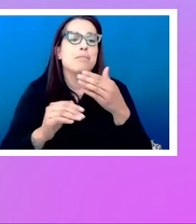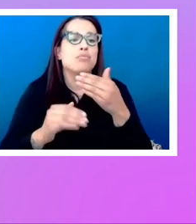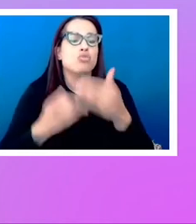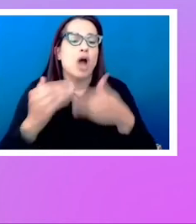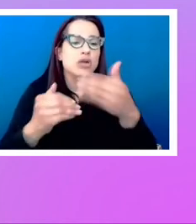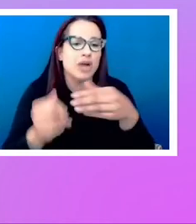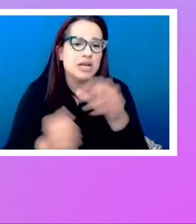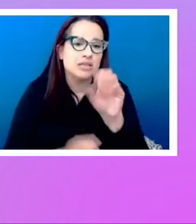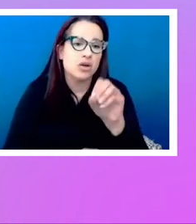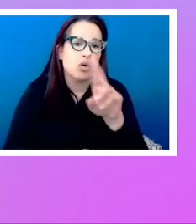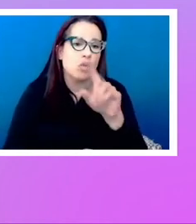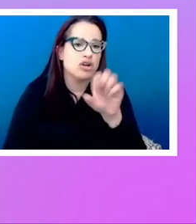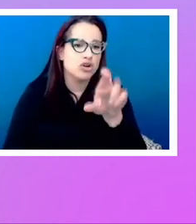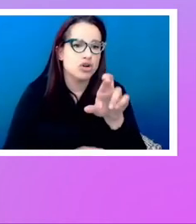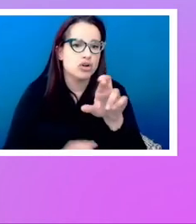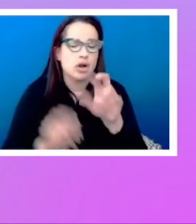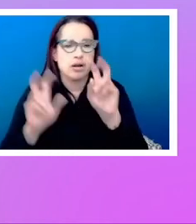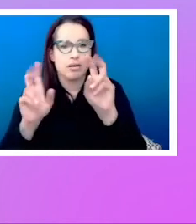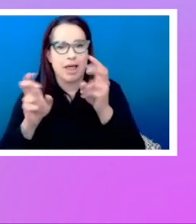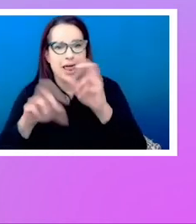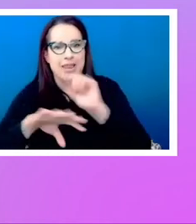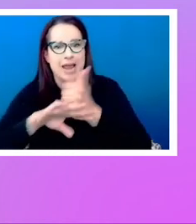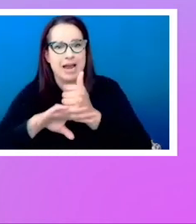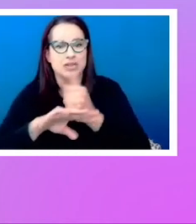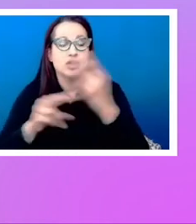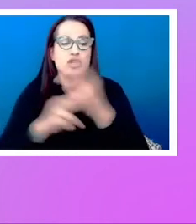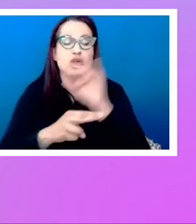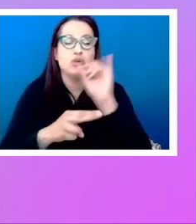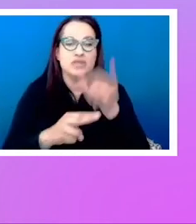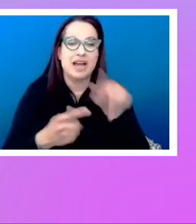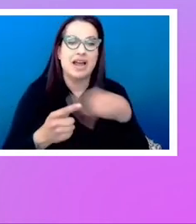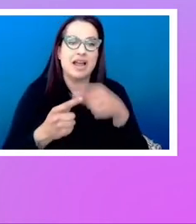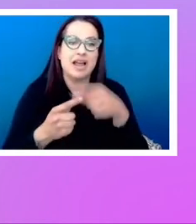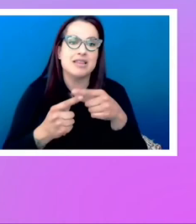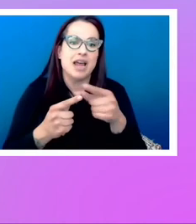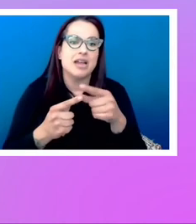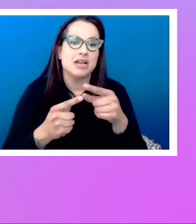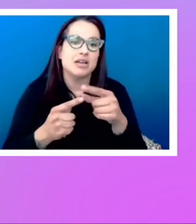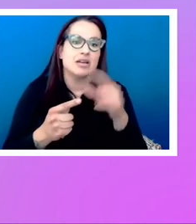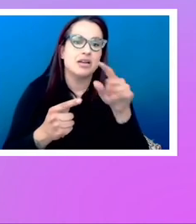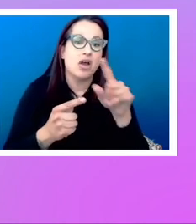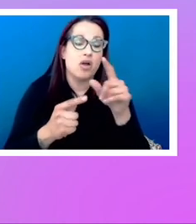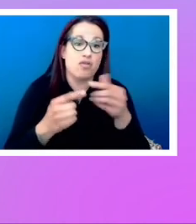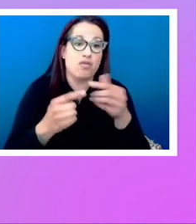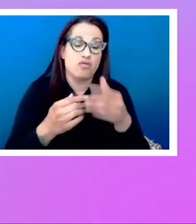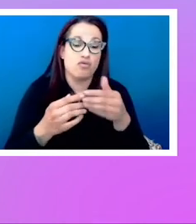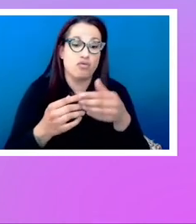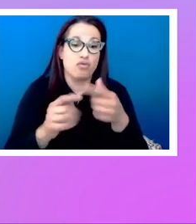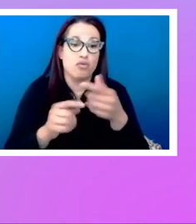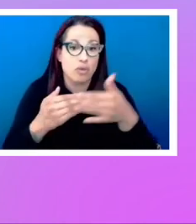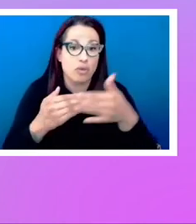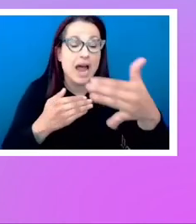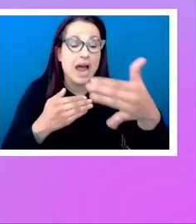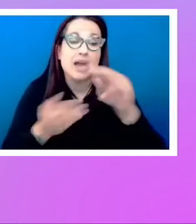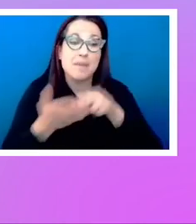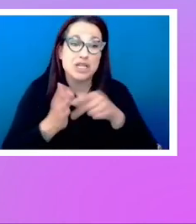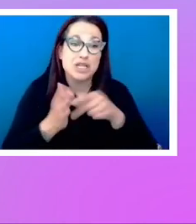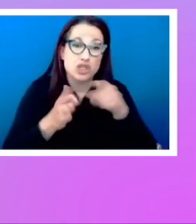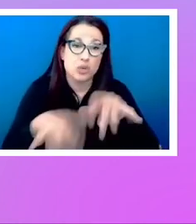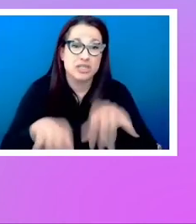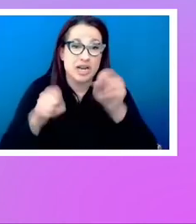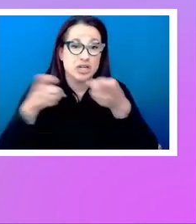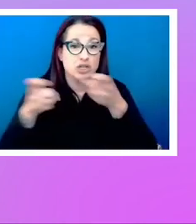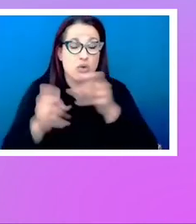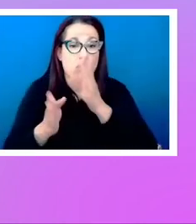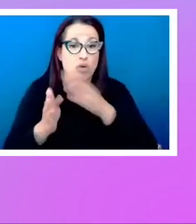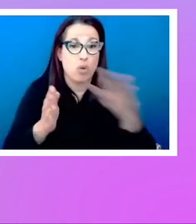you could use that attribute. And then from that point down, you were taking control of the order. And the default would